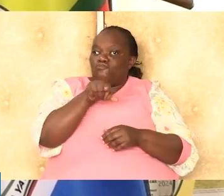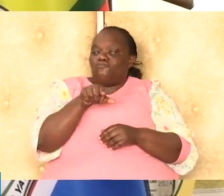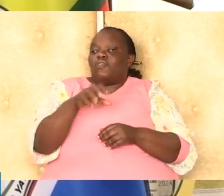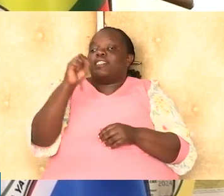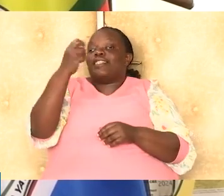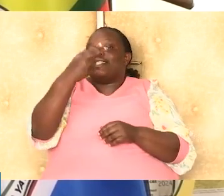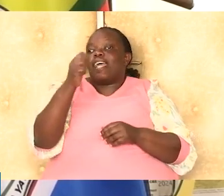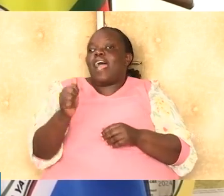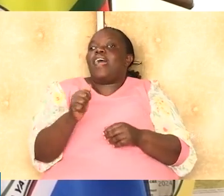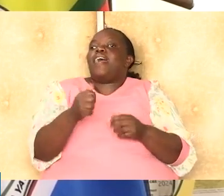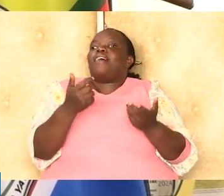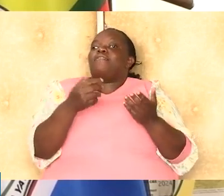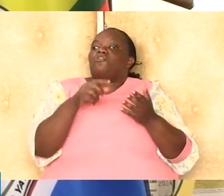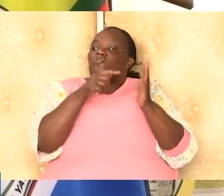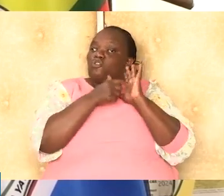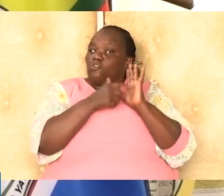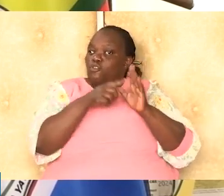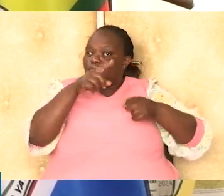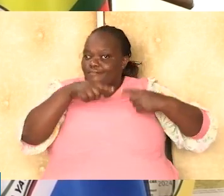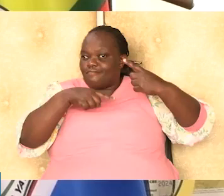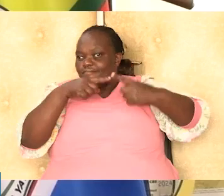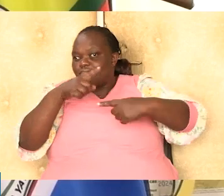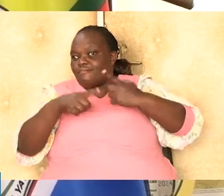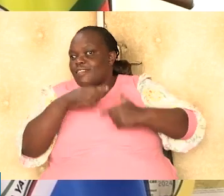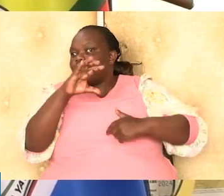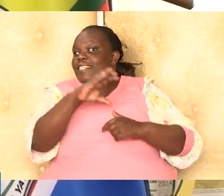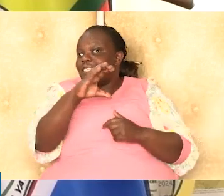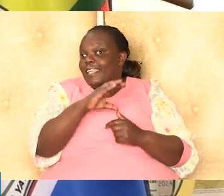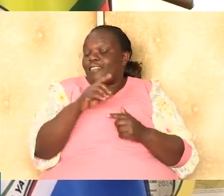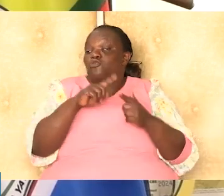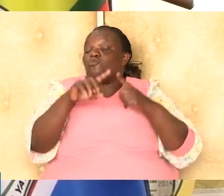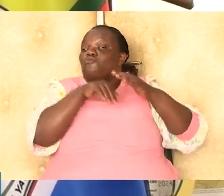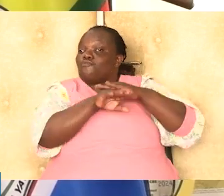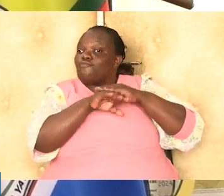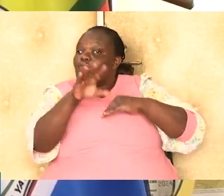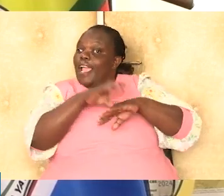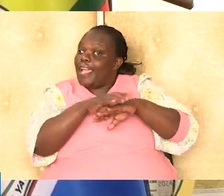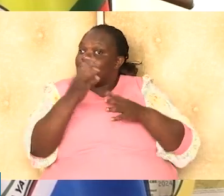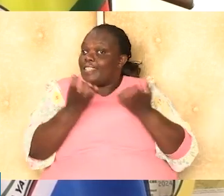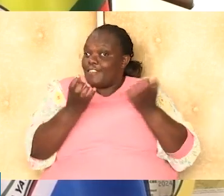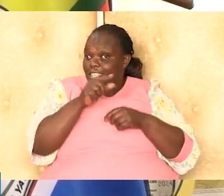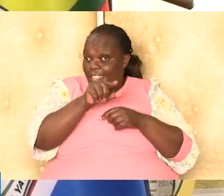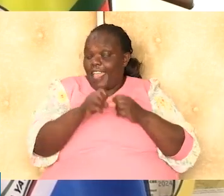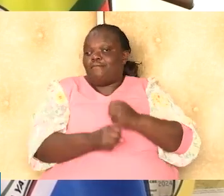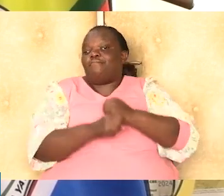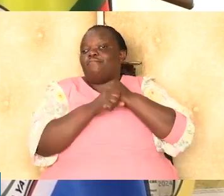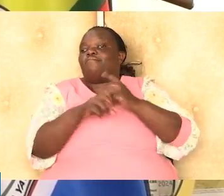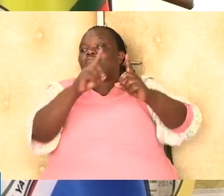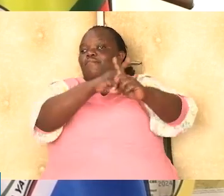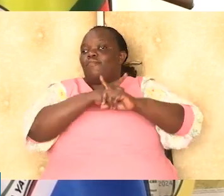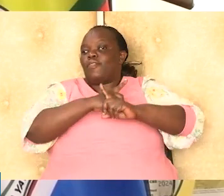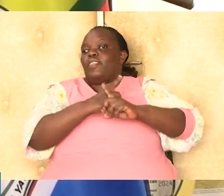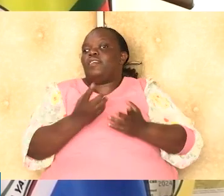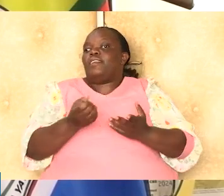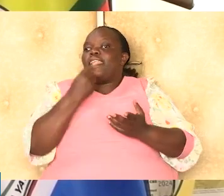simplifies the process for citizens to access services by supporting preventive,